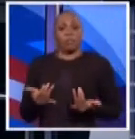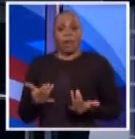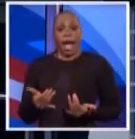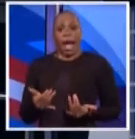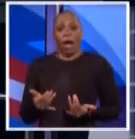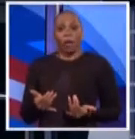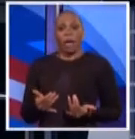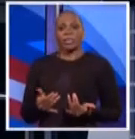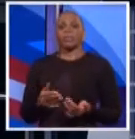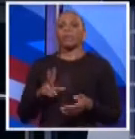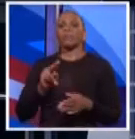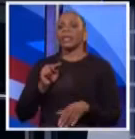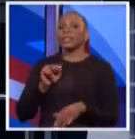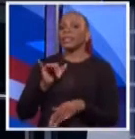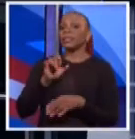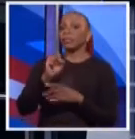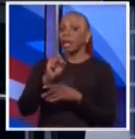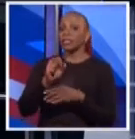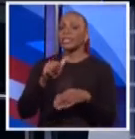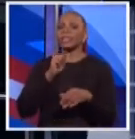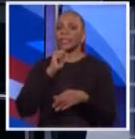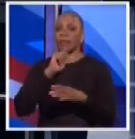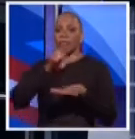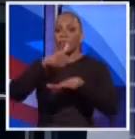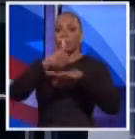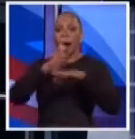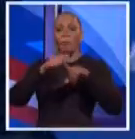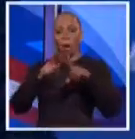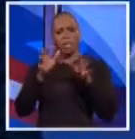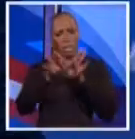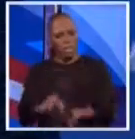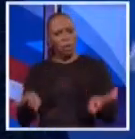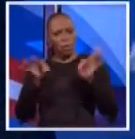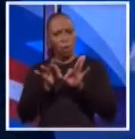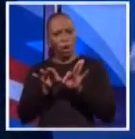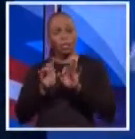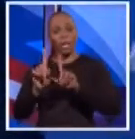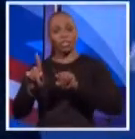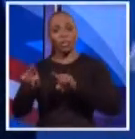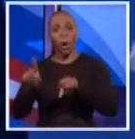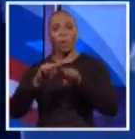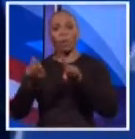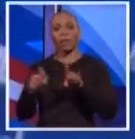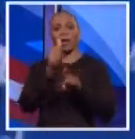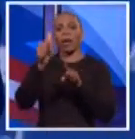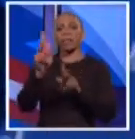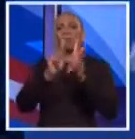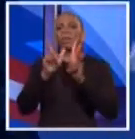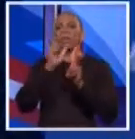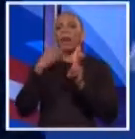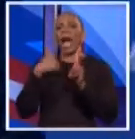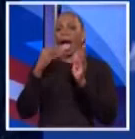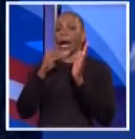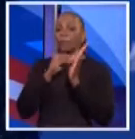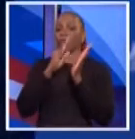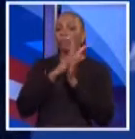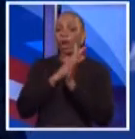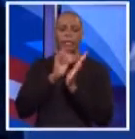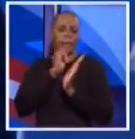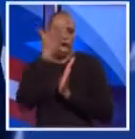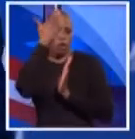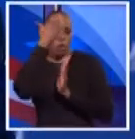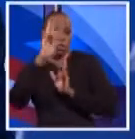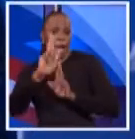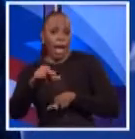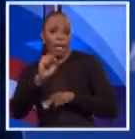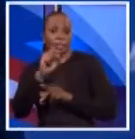NICERS has underperformed, and I think it is important whether you attend, but I'll let others who have the records sort that out. I don't know the answer to that question, Scott, but I will tell you